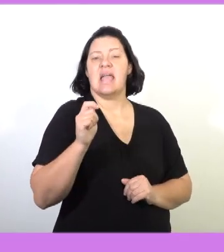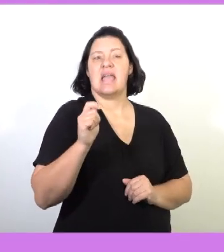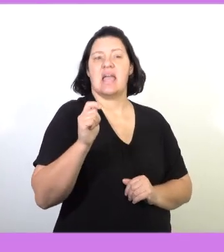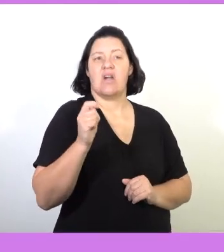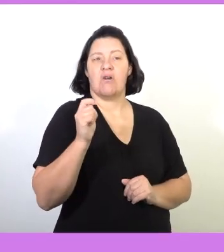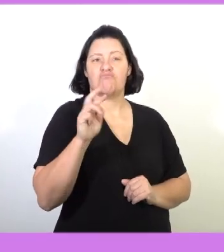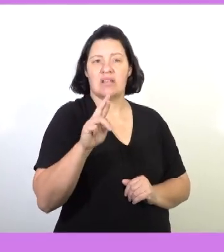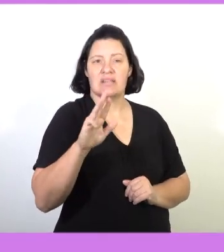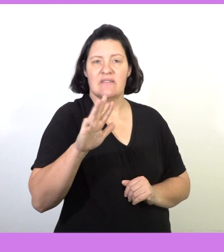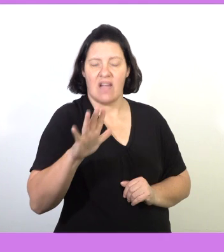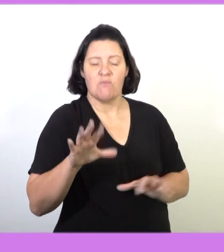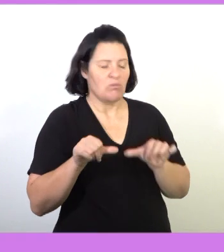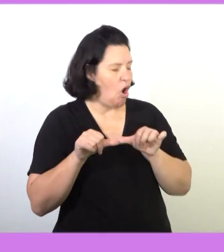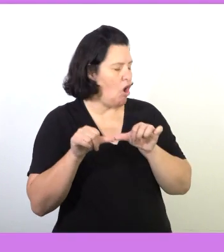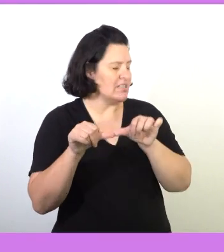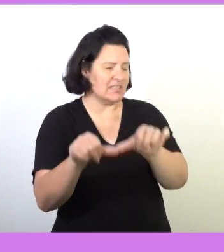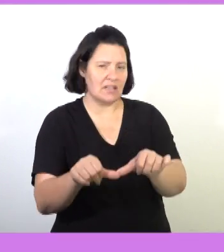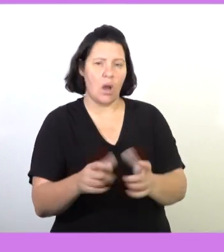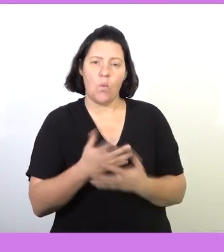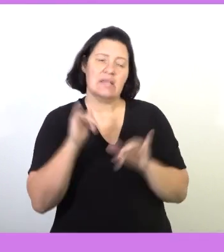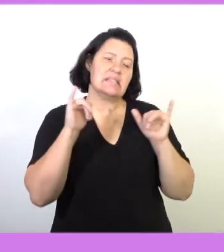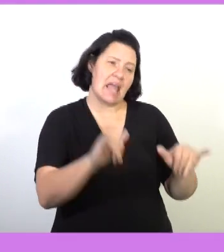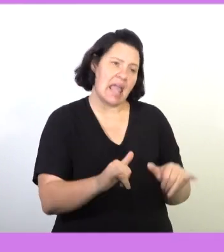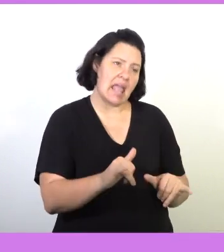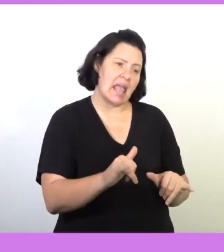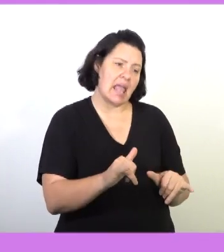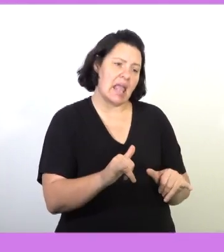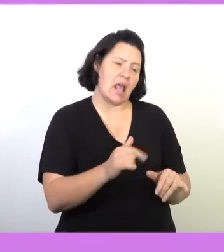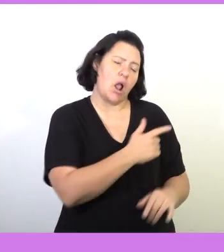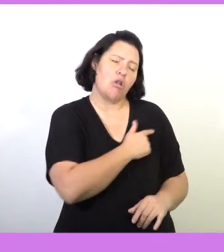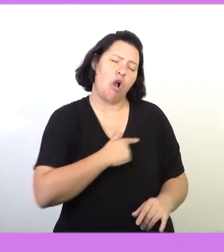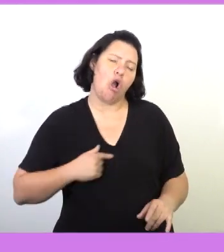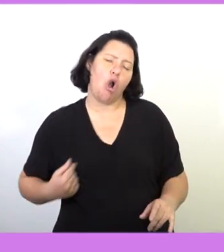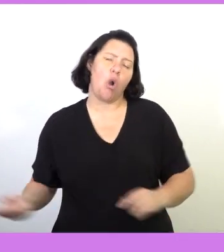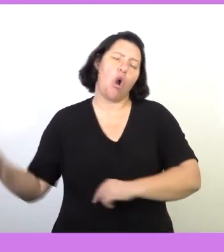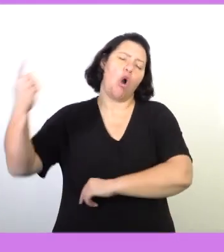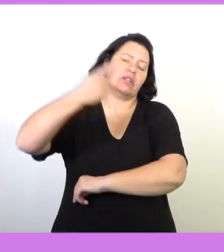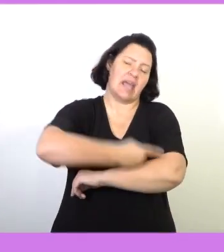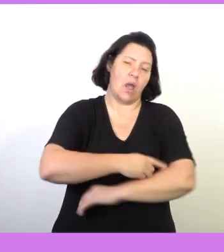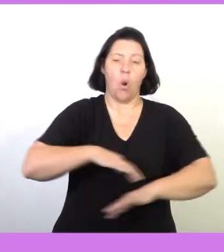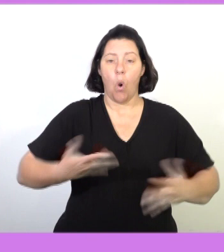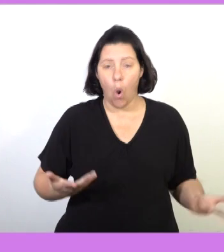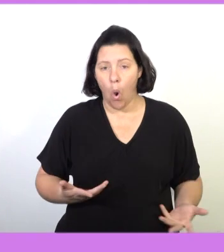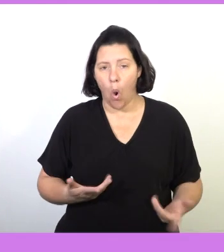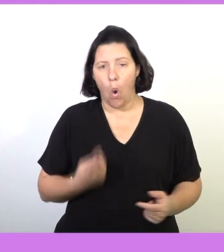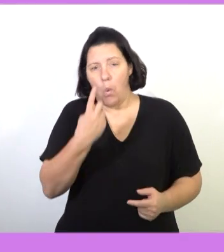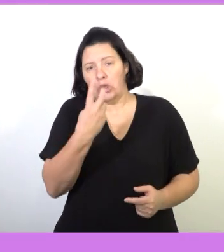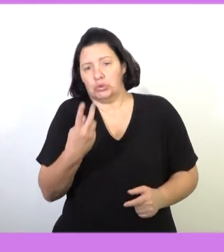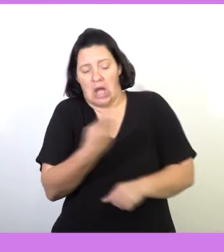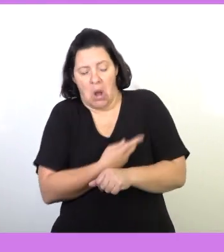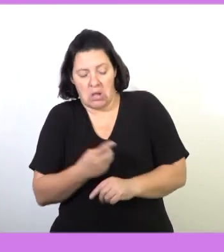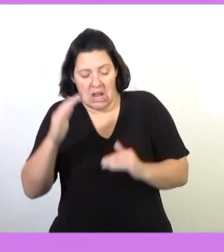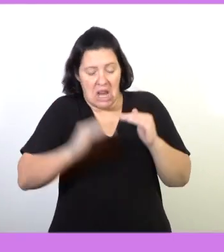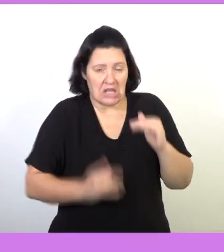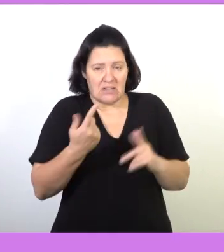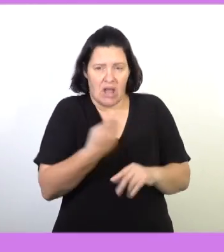relationship. Whether they stay long, up to seven hours, or they stay fewer hours,